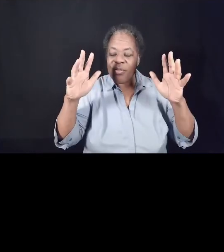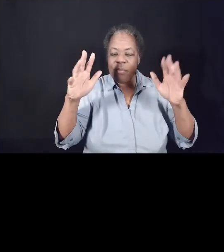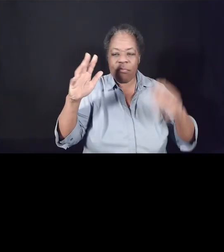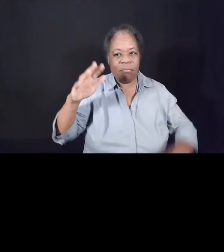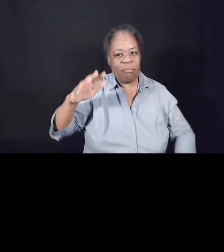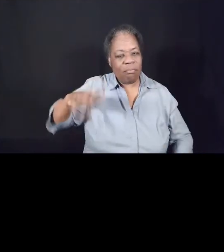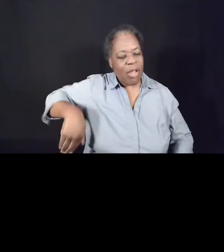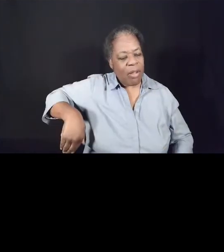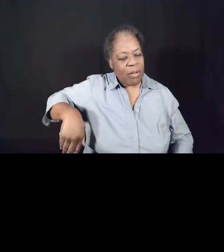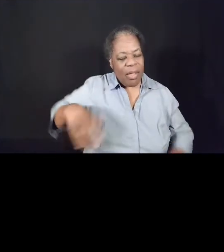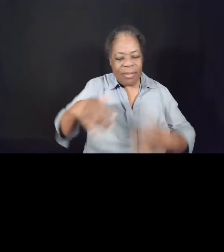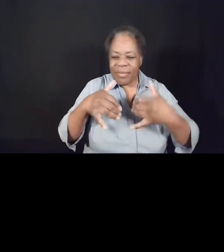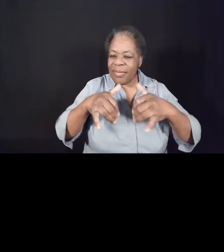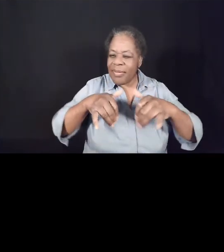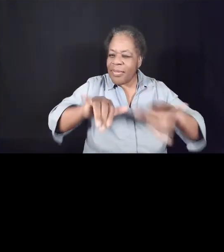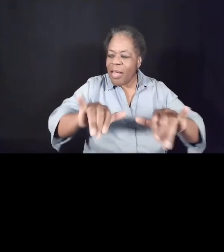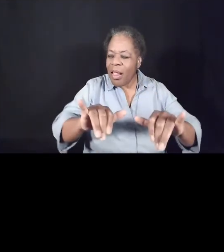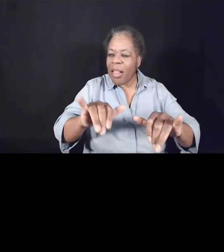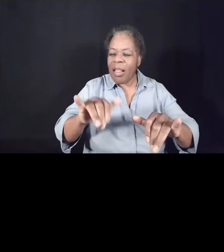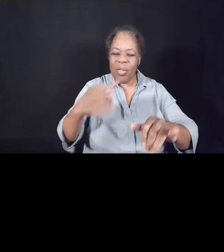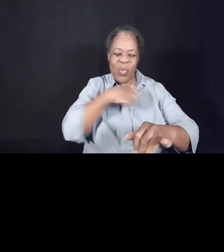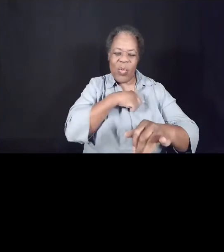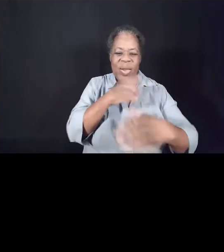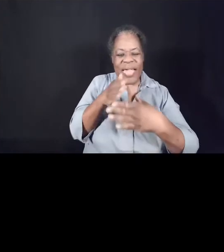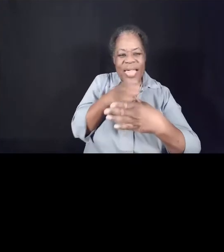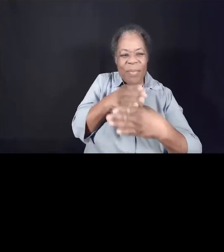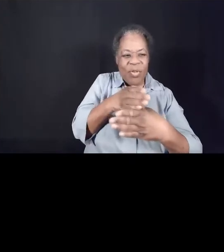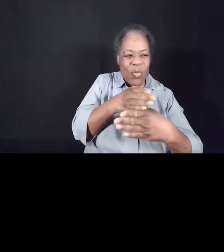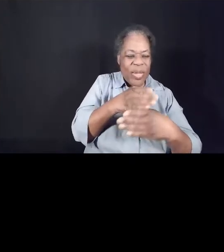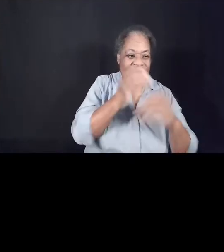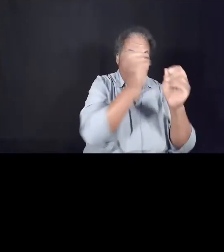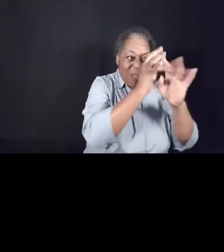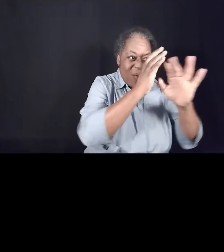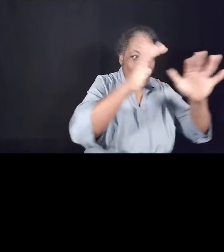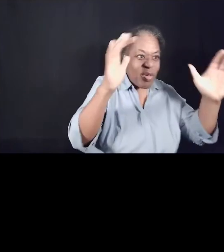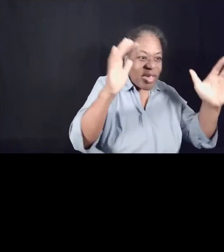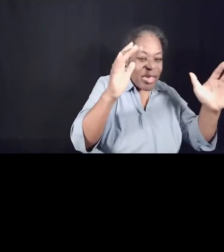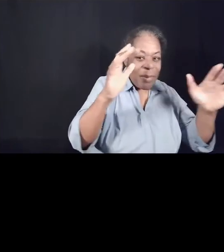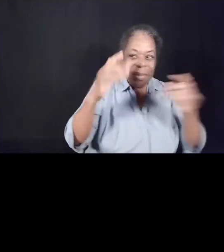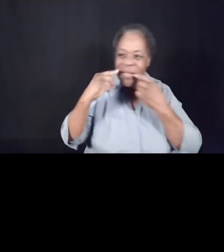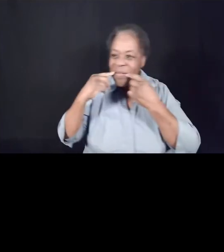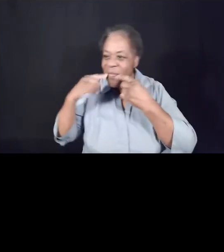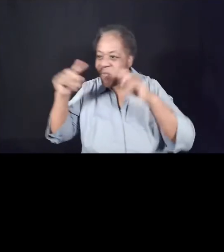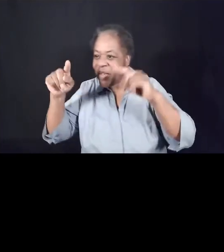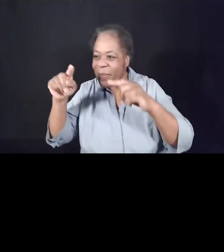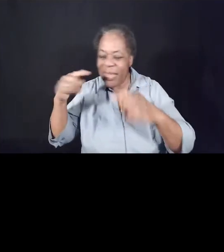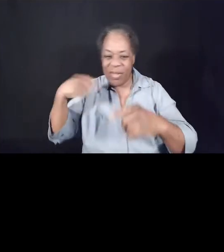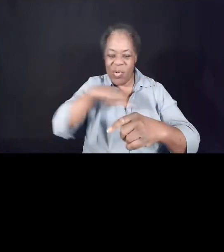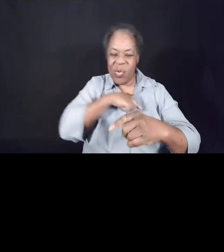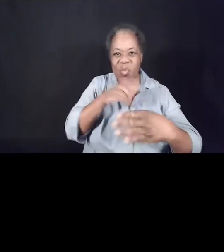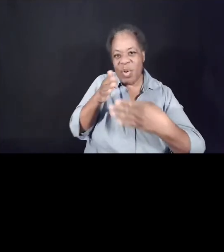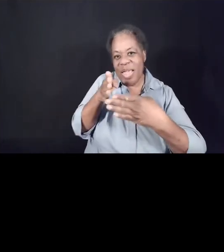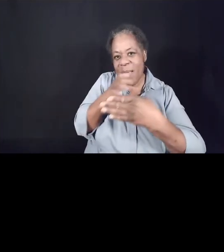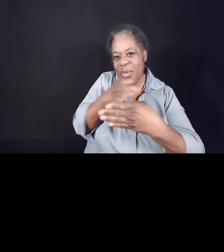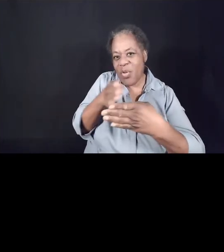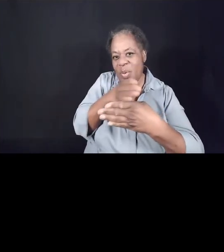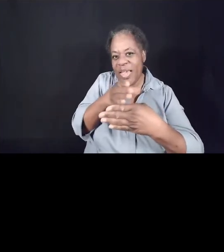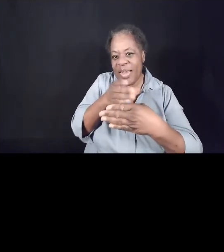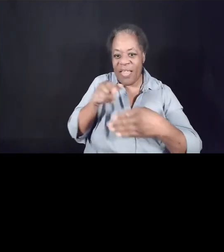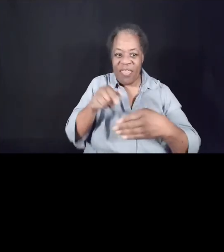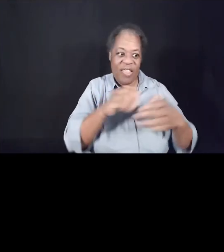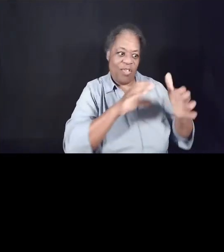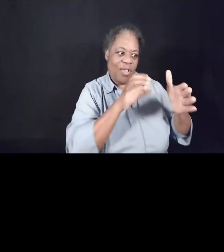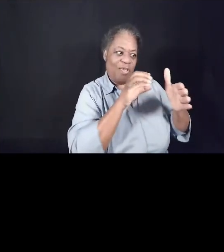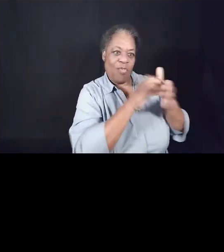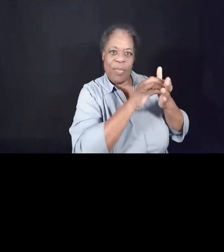in between the dream and its fulfillment. And this passage reminds us that